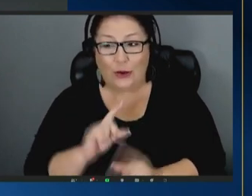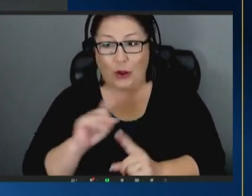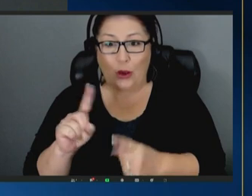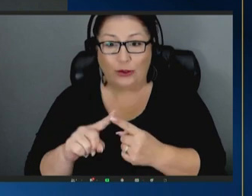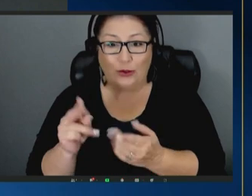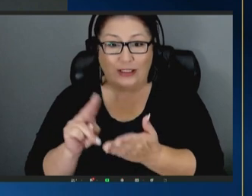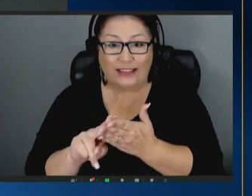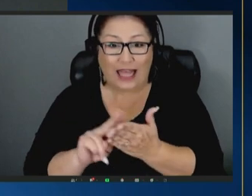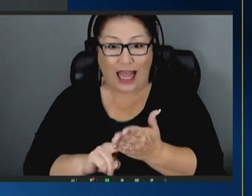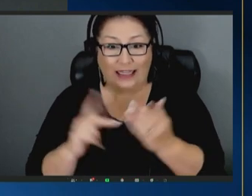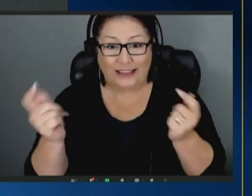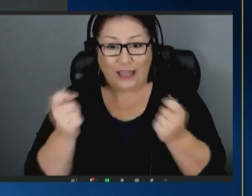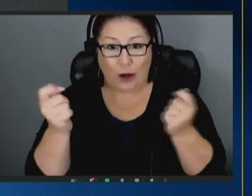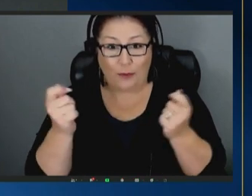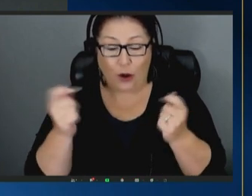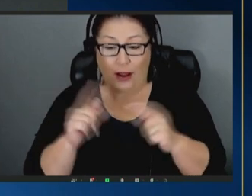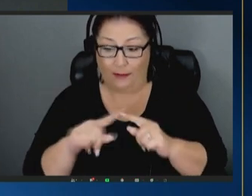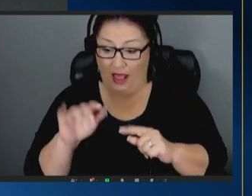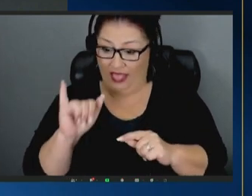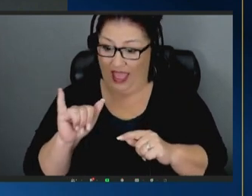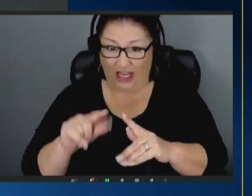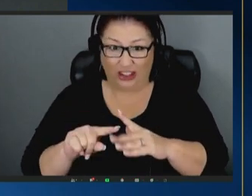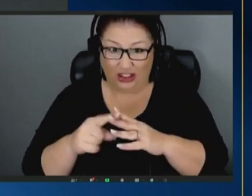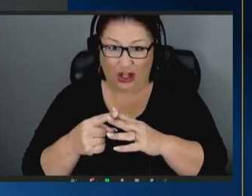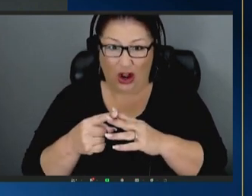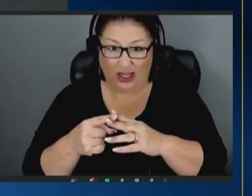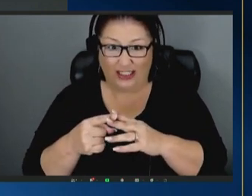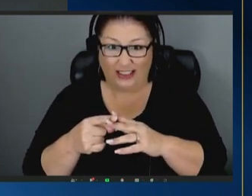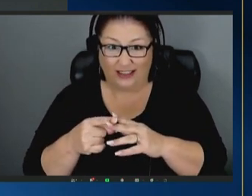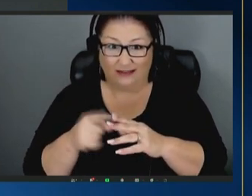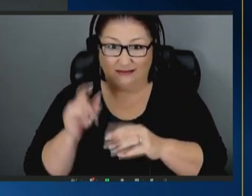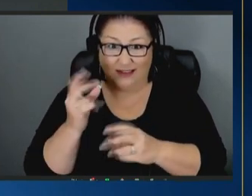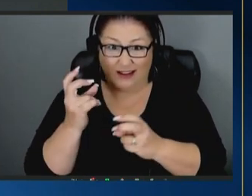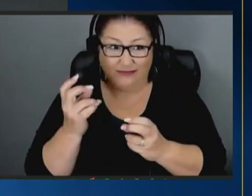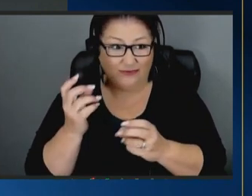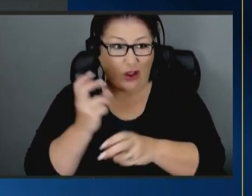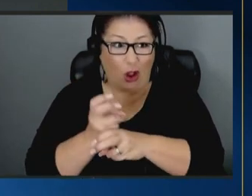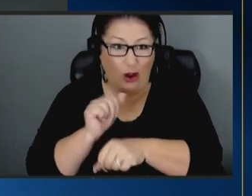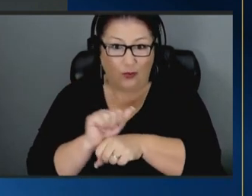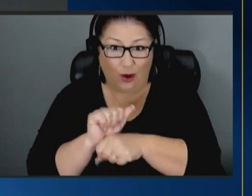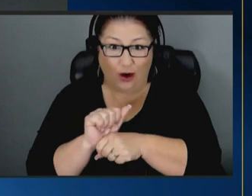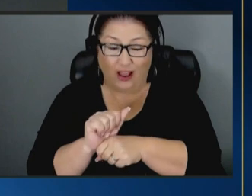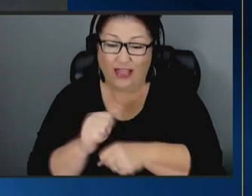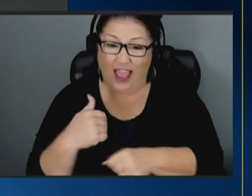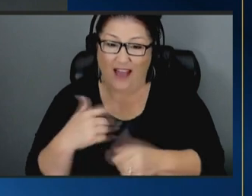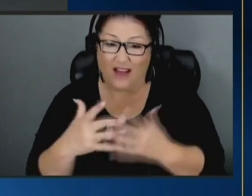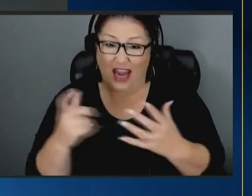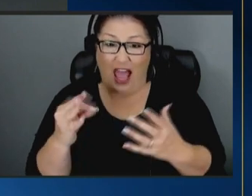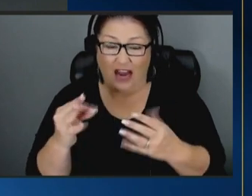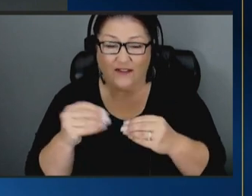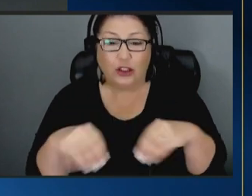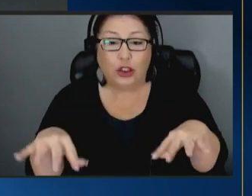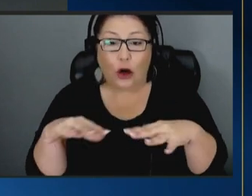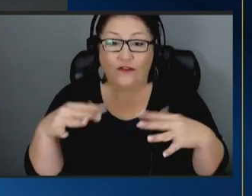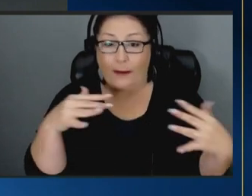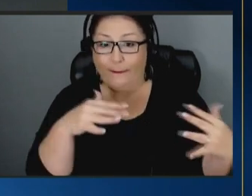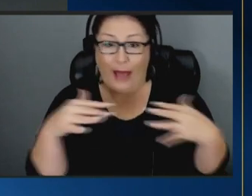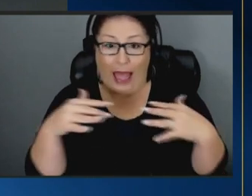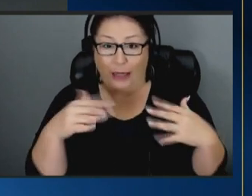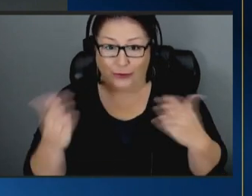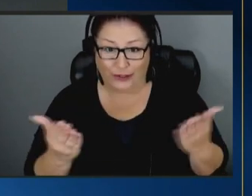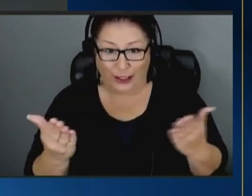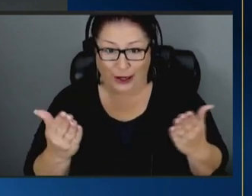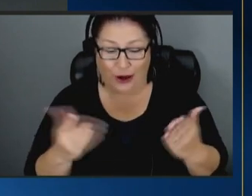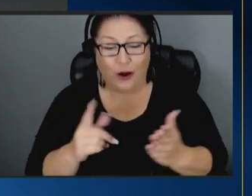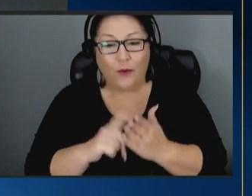you know starts then because as you know there were a lot of turf battles here and what we said